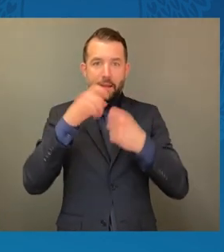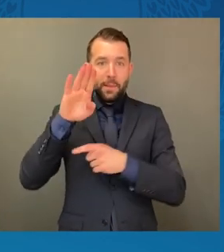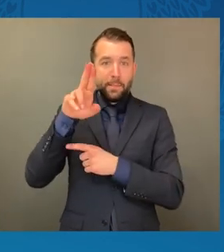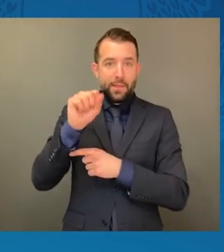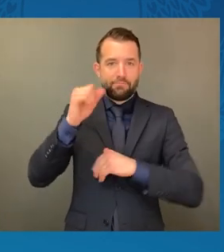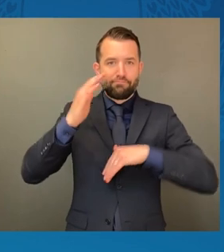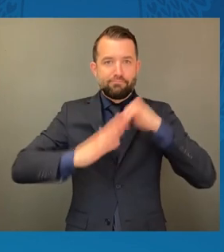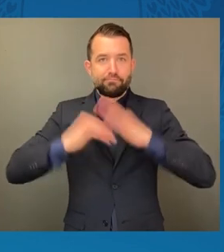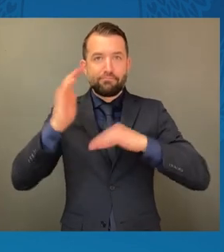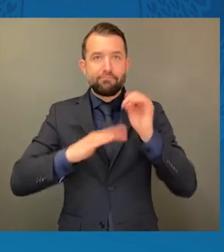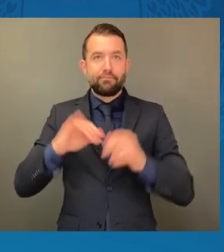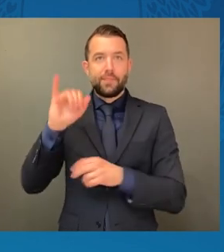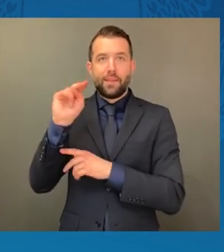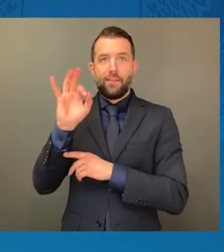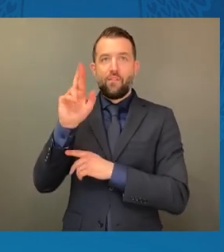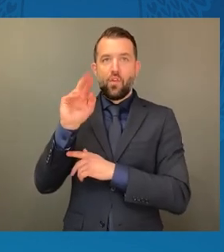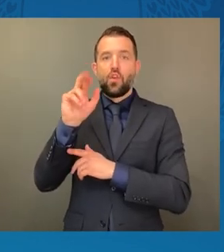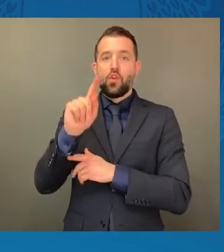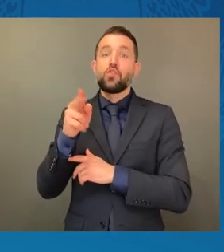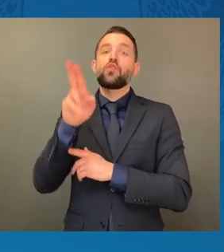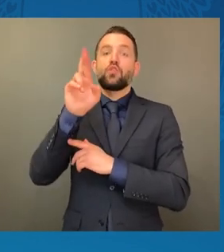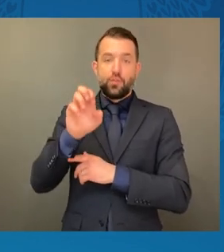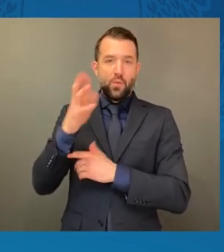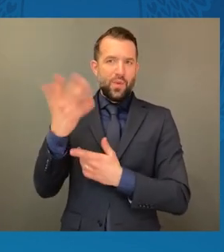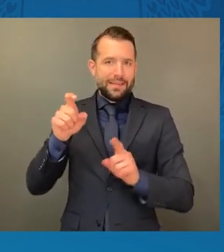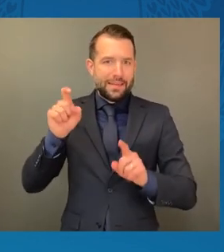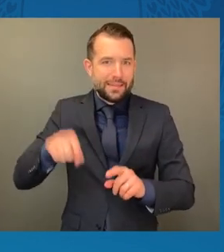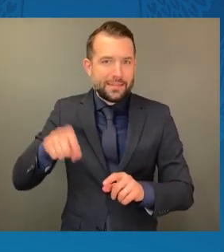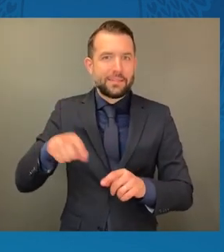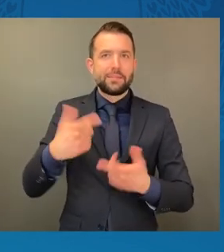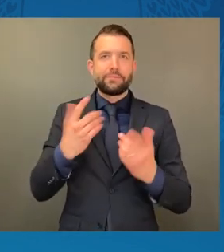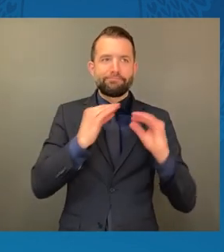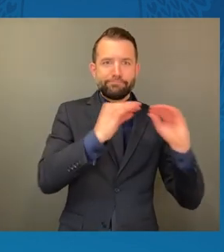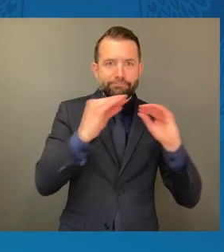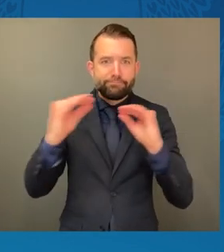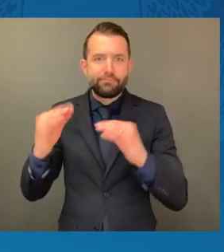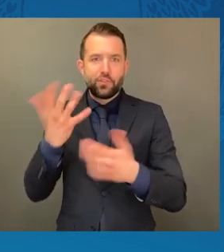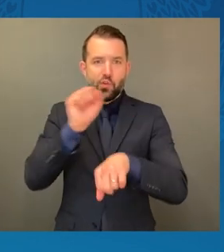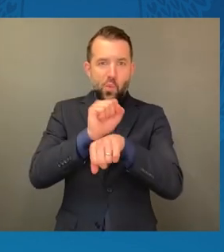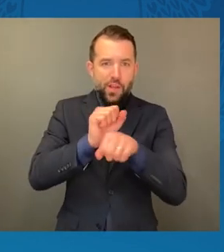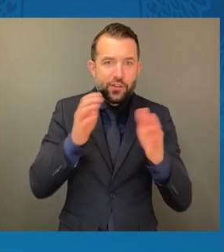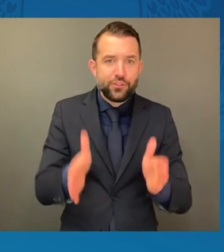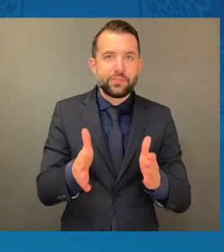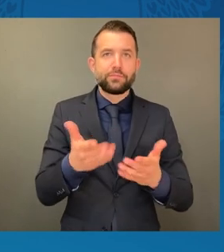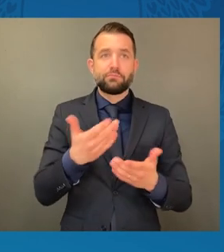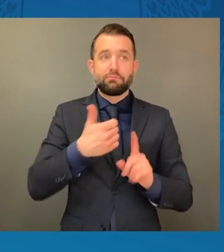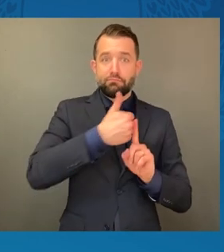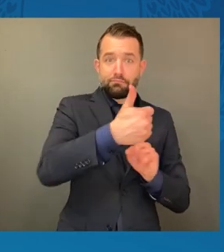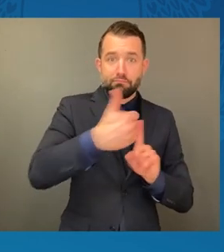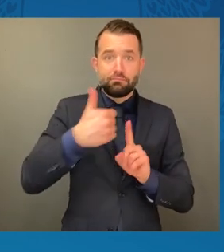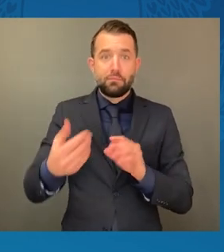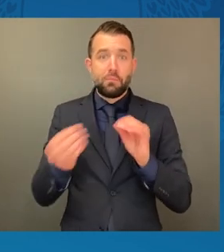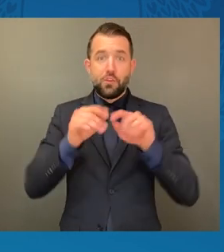and train workers to run it. These grants will make public transit more reliable and